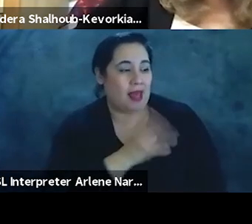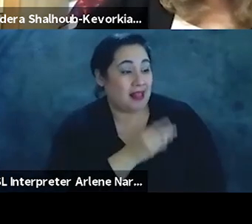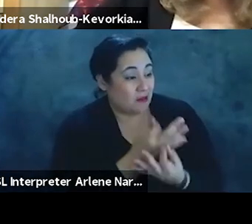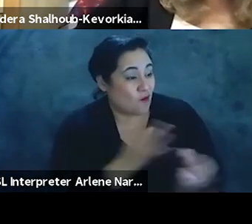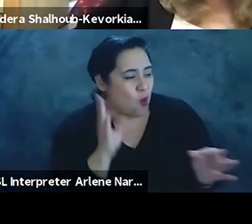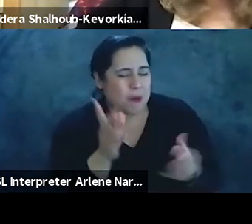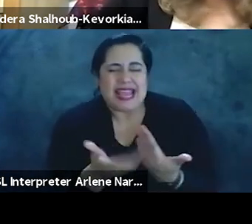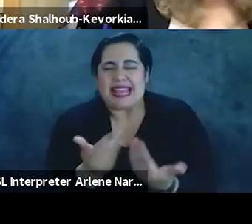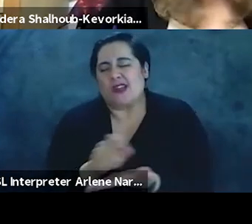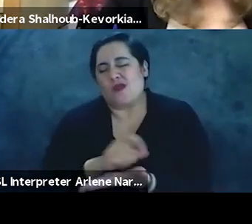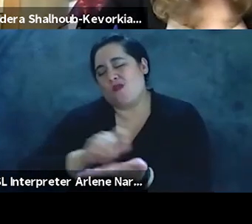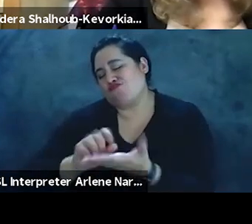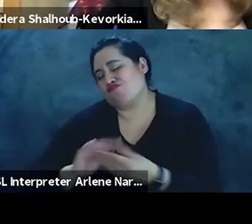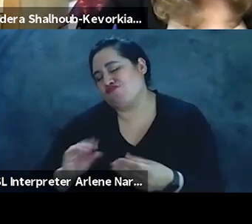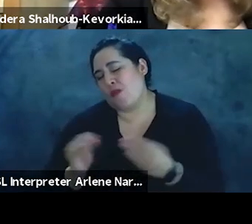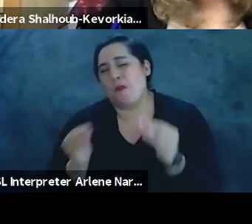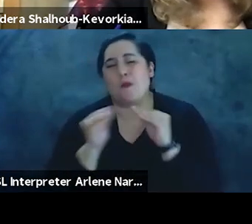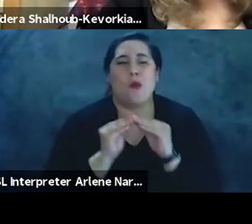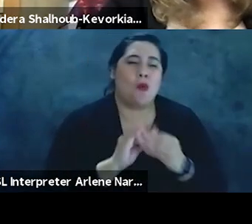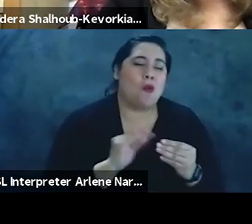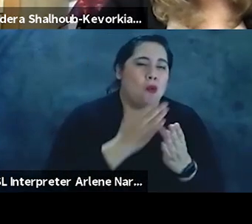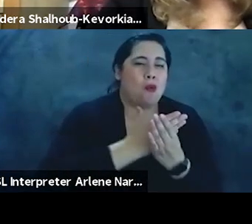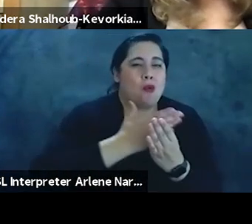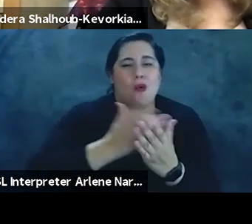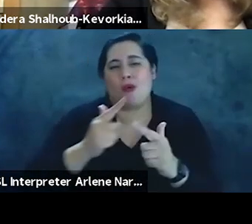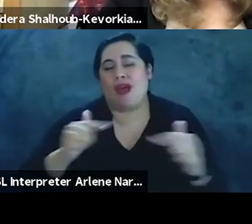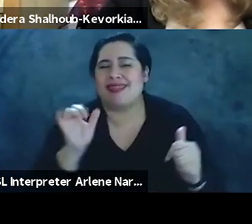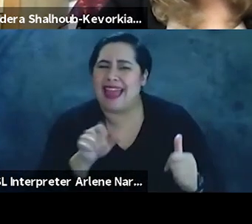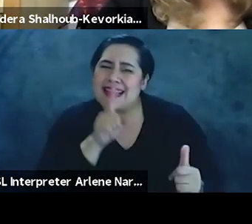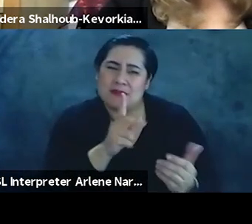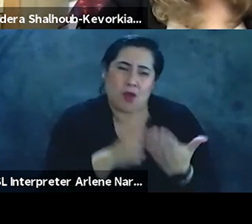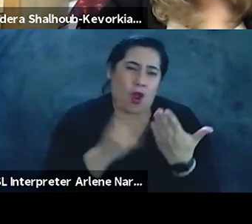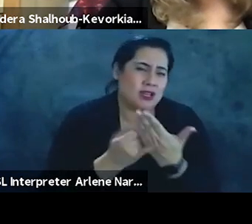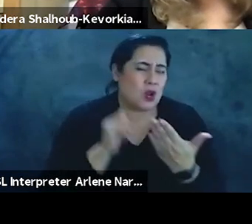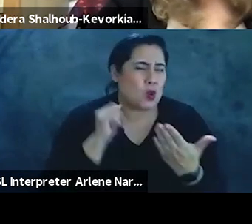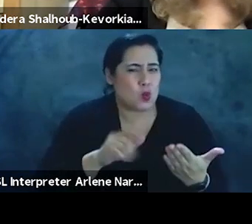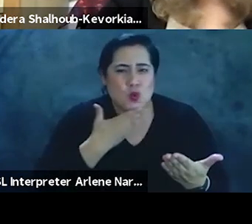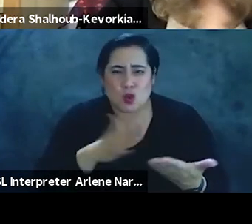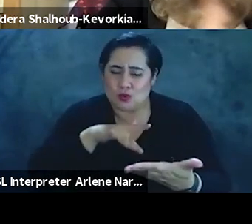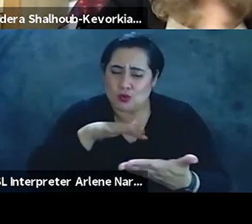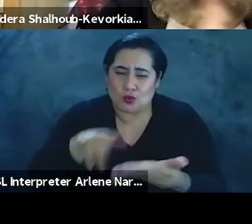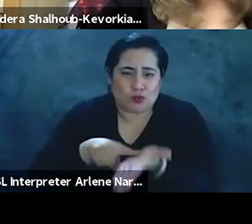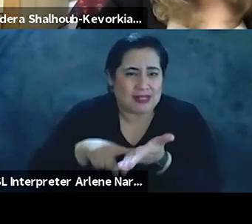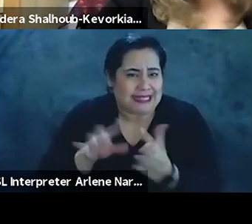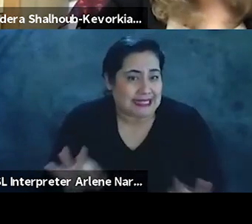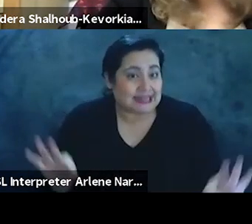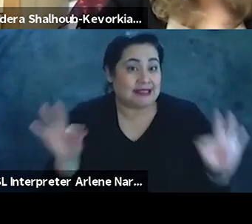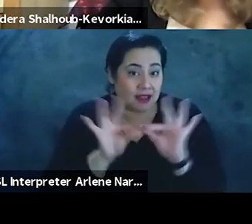easier to write that history and we'll have more archives and so on. That's for sure like a project and it's a scholarly project and it's essential.